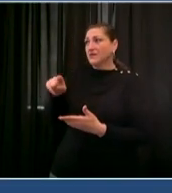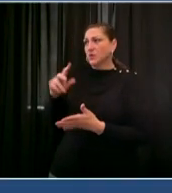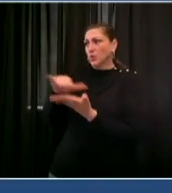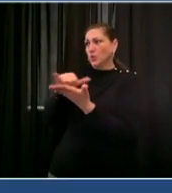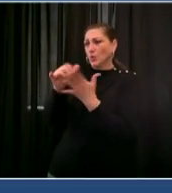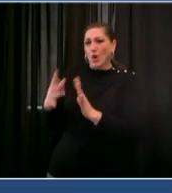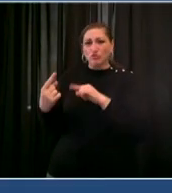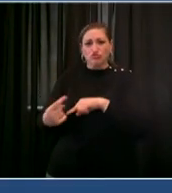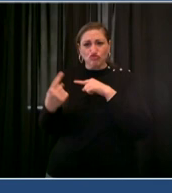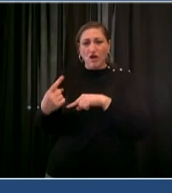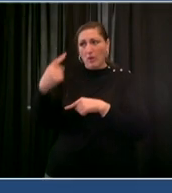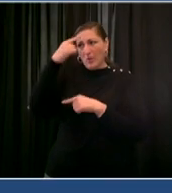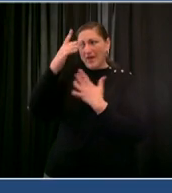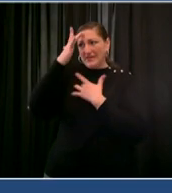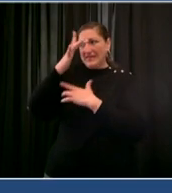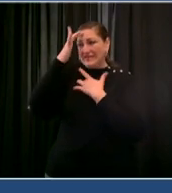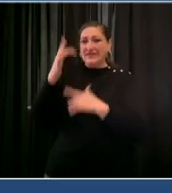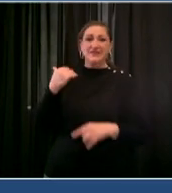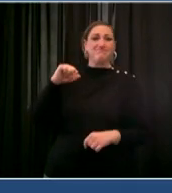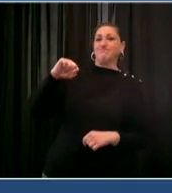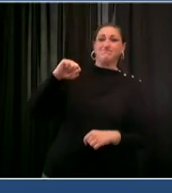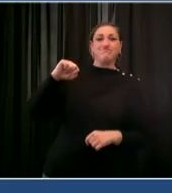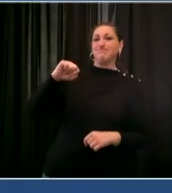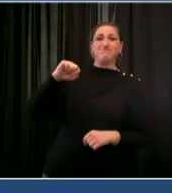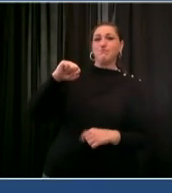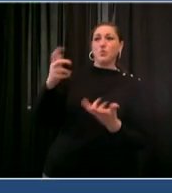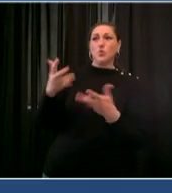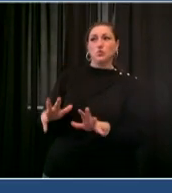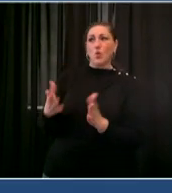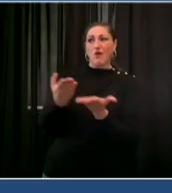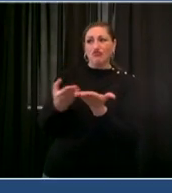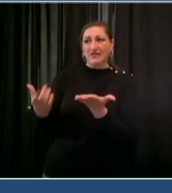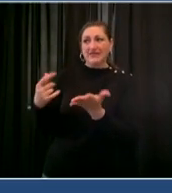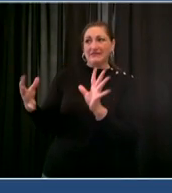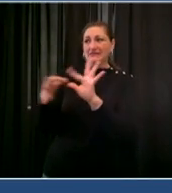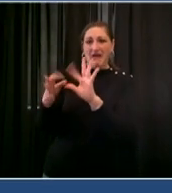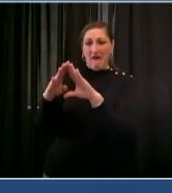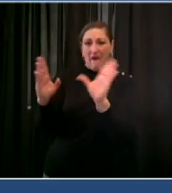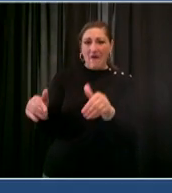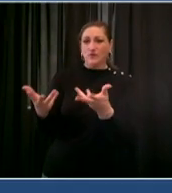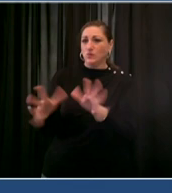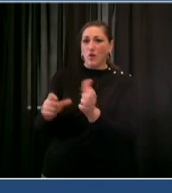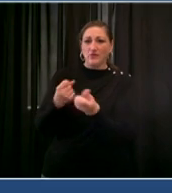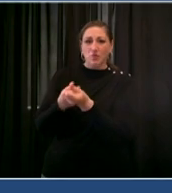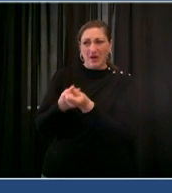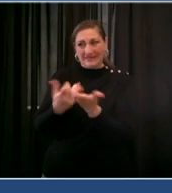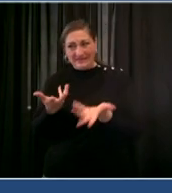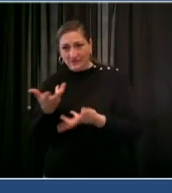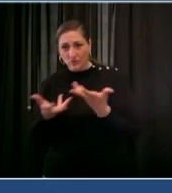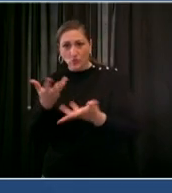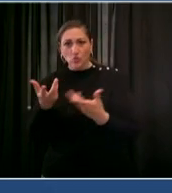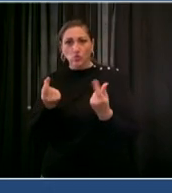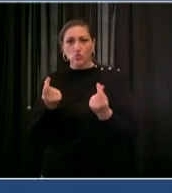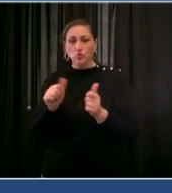illness and refusing efforts to connect them with housing and support through the work of the